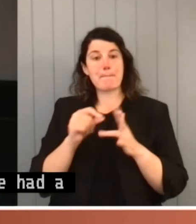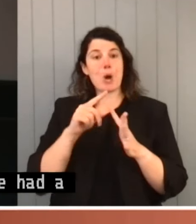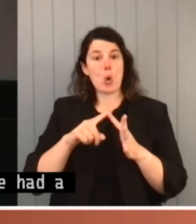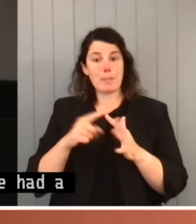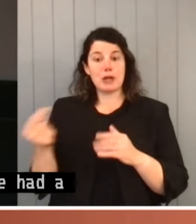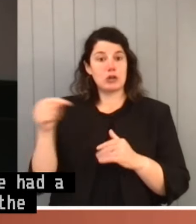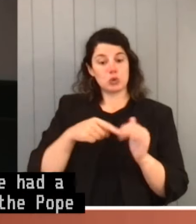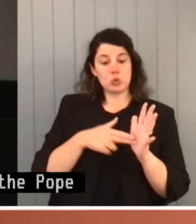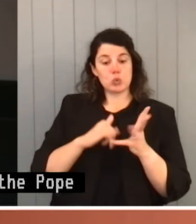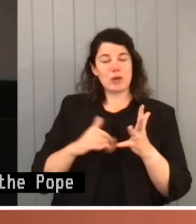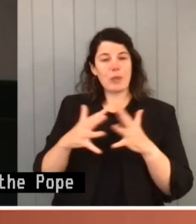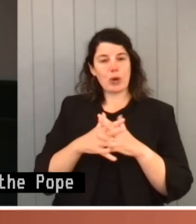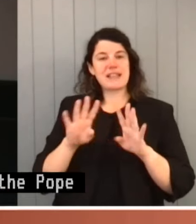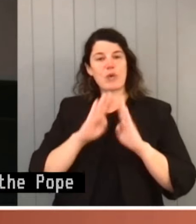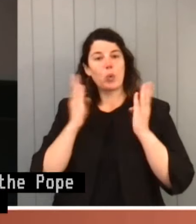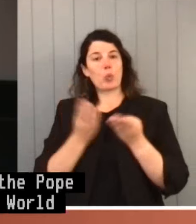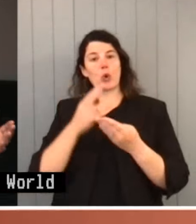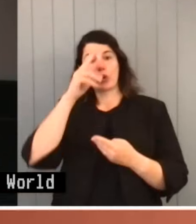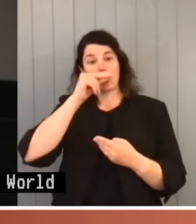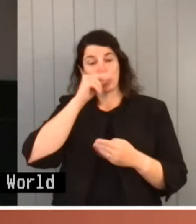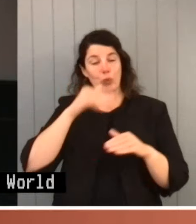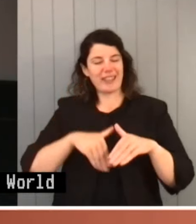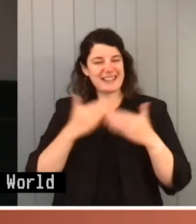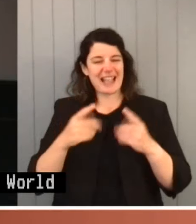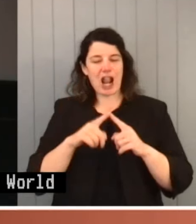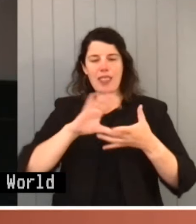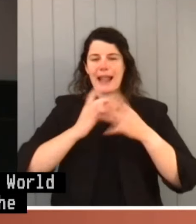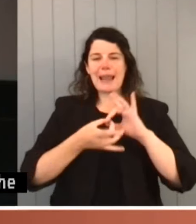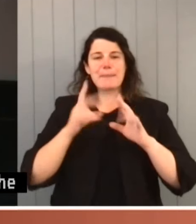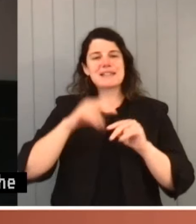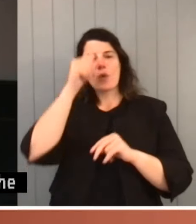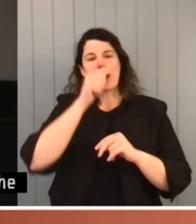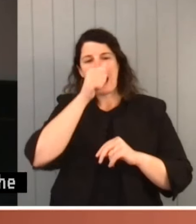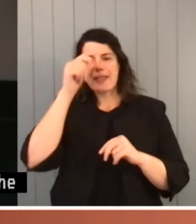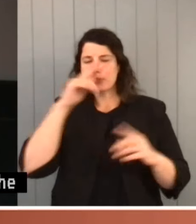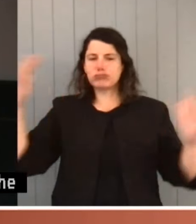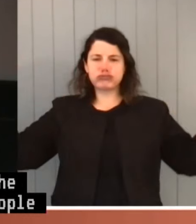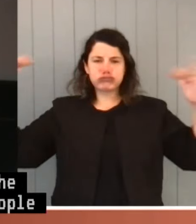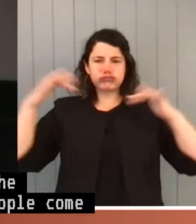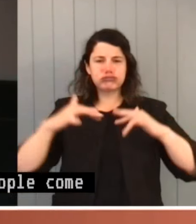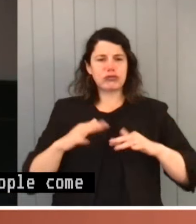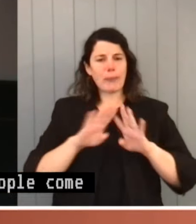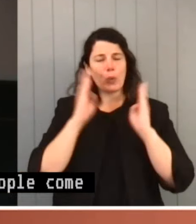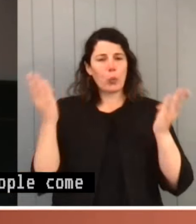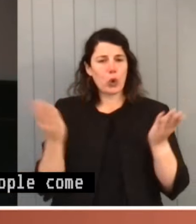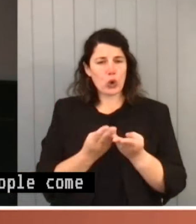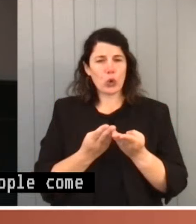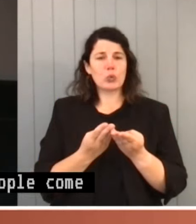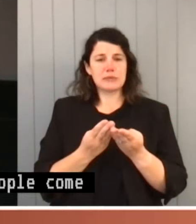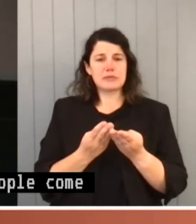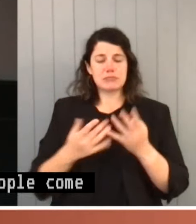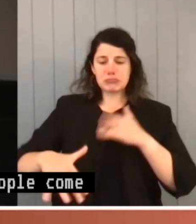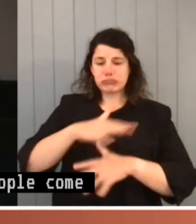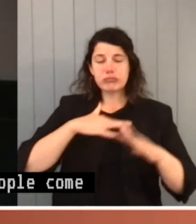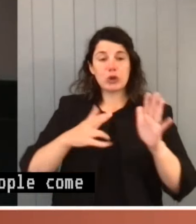which is like the Olympics for Catholics. People come from all over the world. Lots of pilgrims. New South